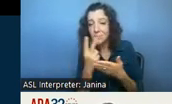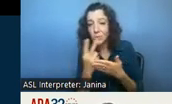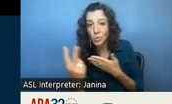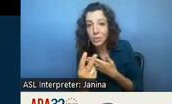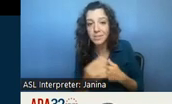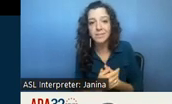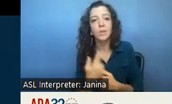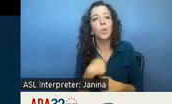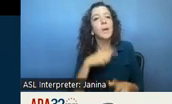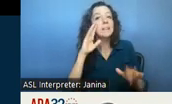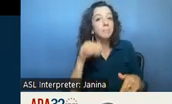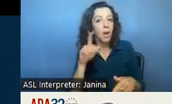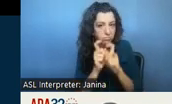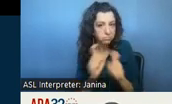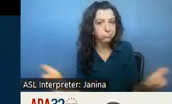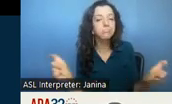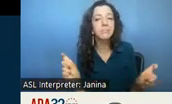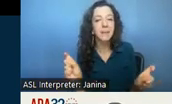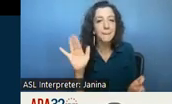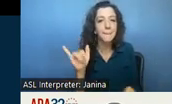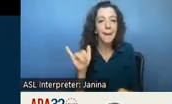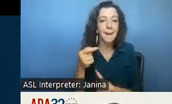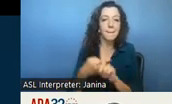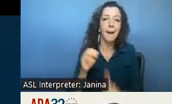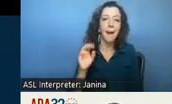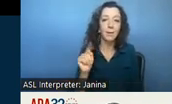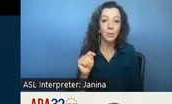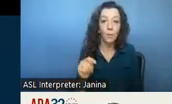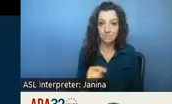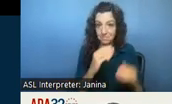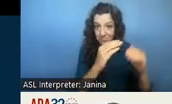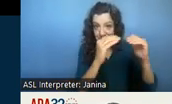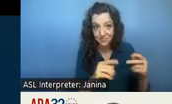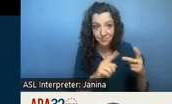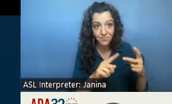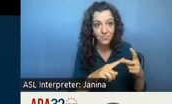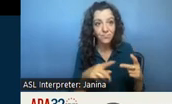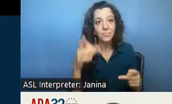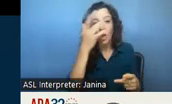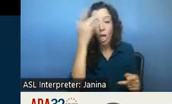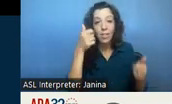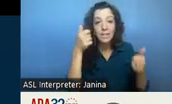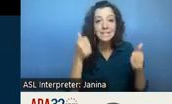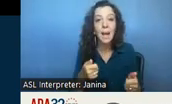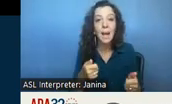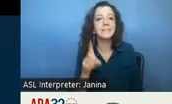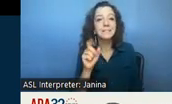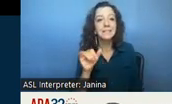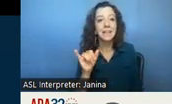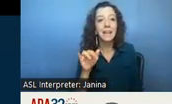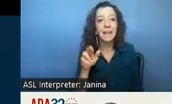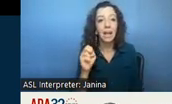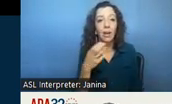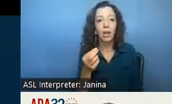awarded by october the next program i'd like to highlight is the alzheimer's daycare and resource center pilots